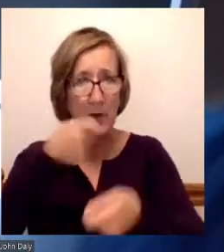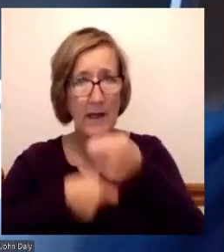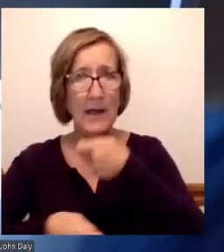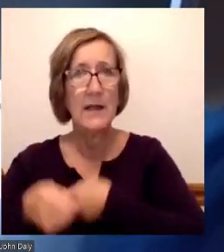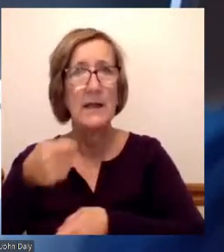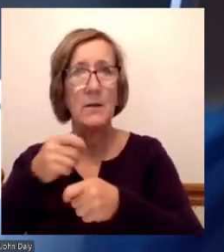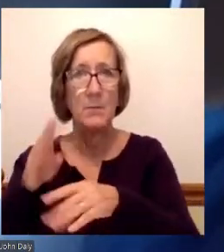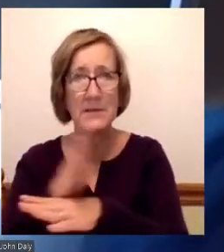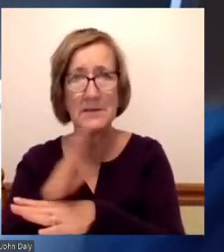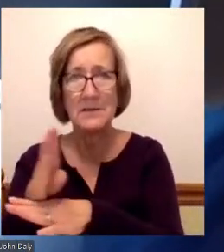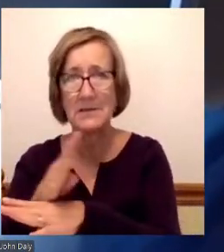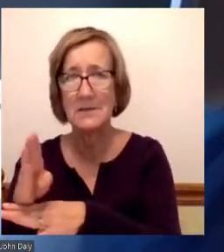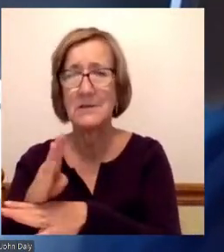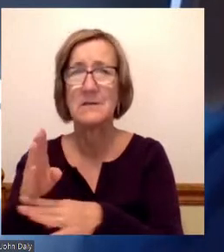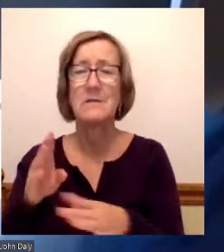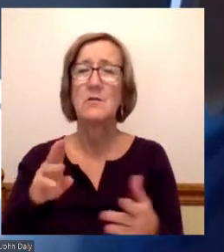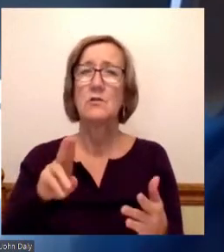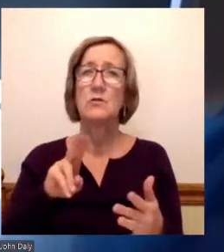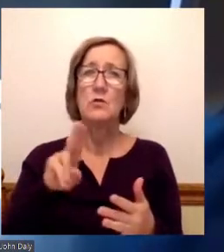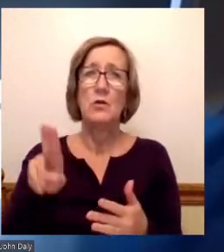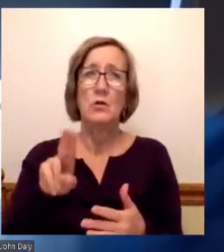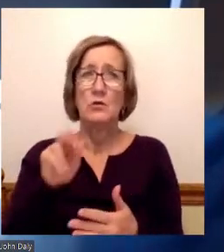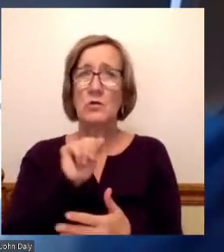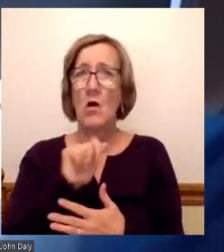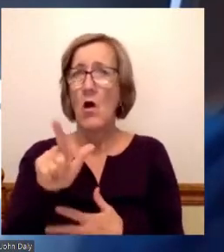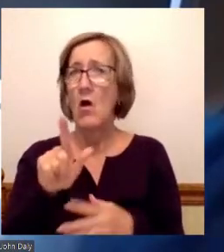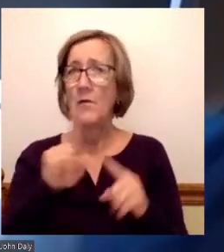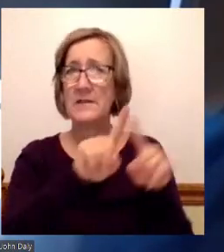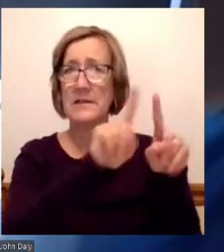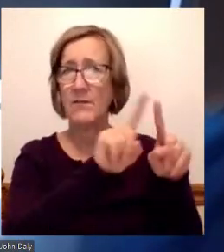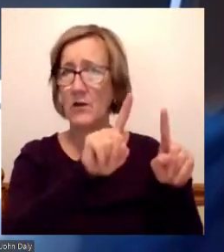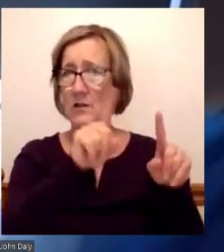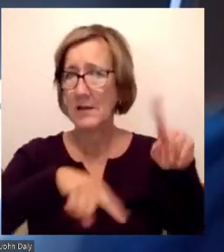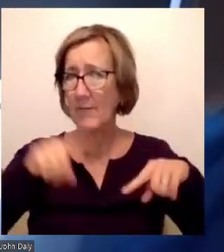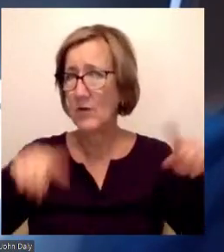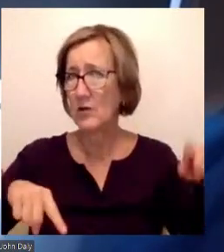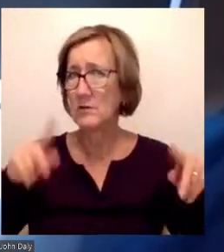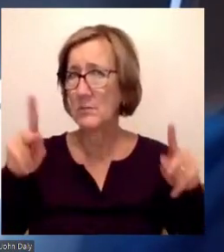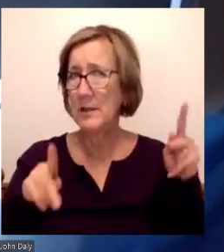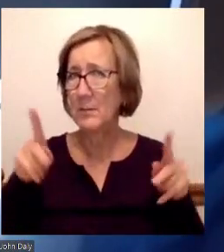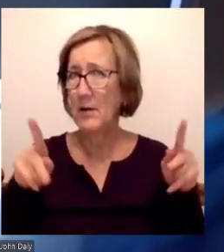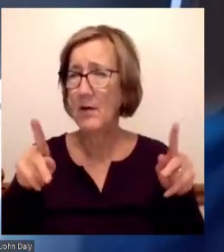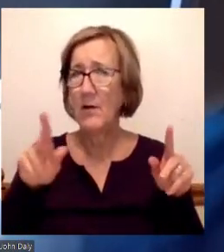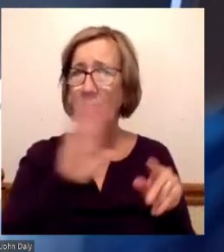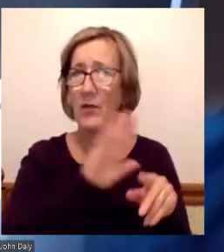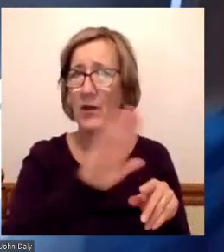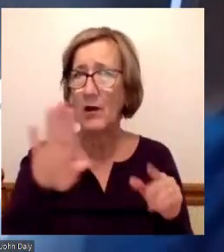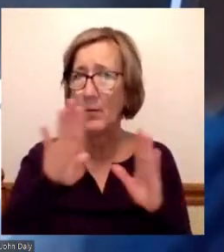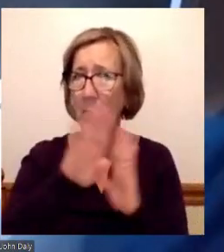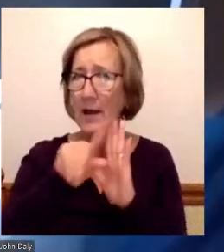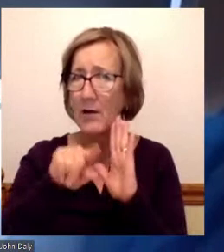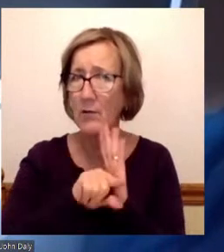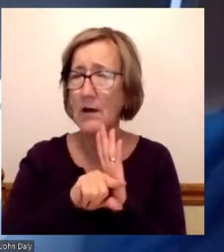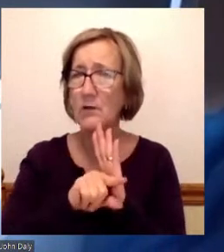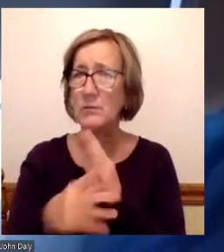all of the persons and from all of the backgrounds that come into our culture and into our businesses.